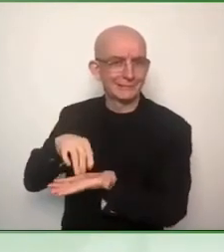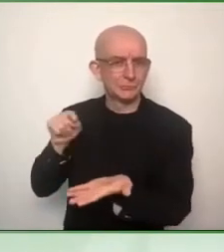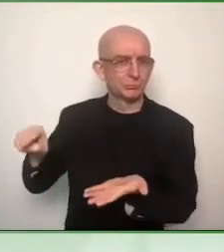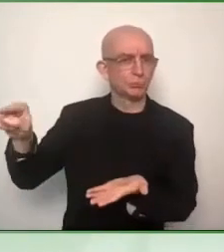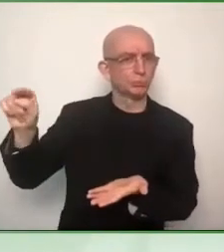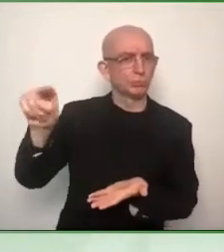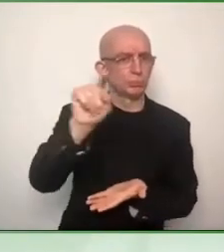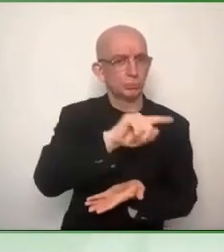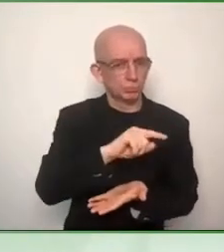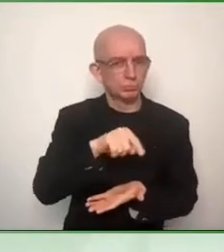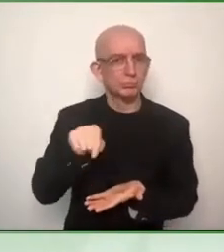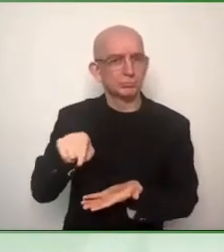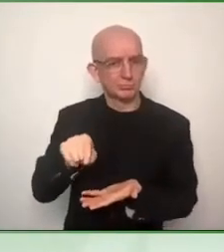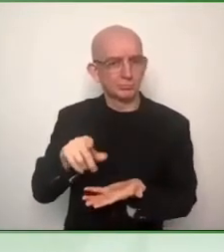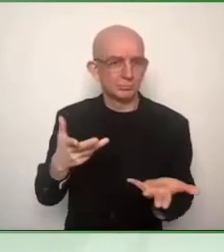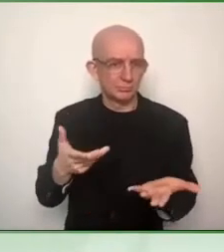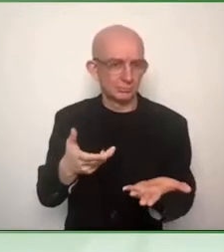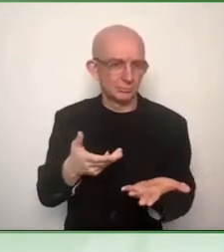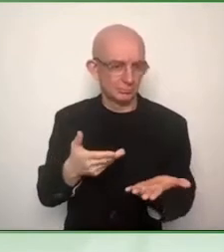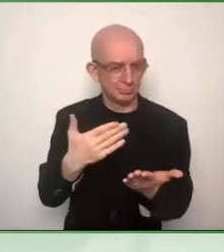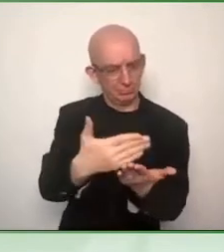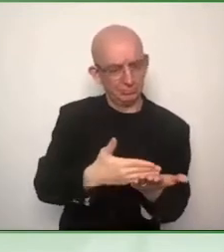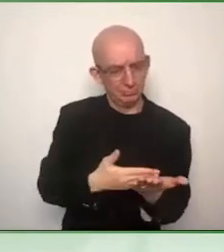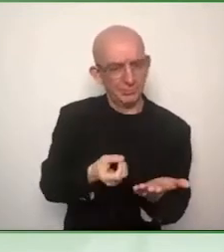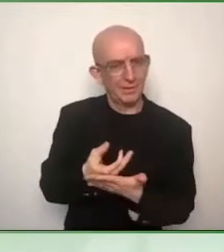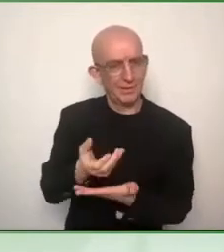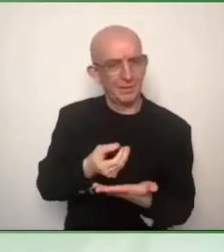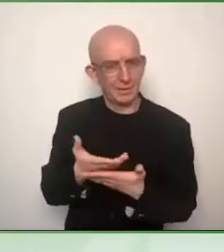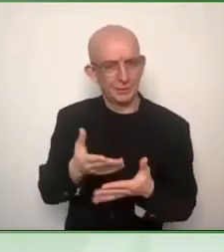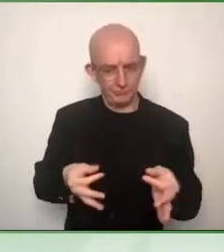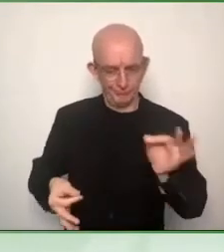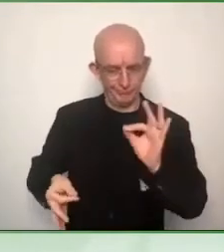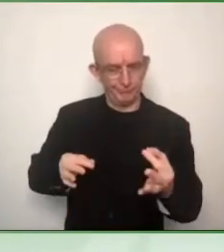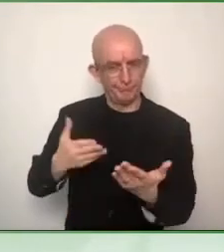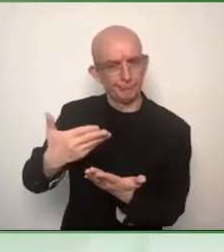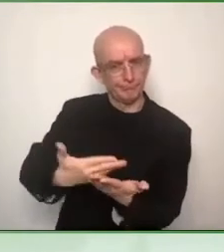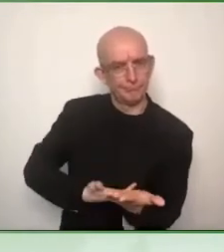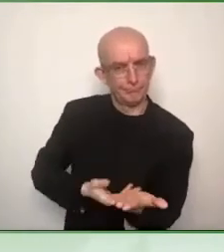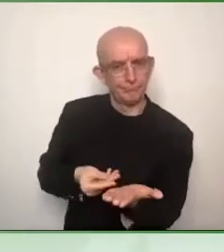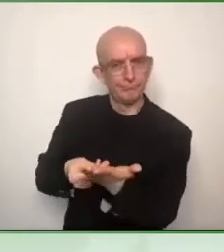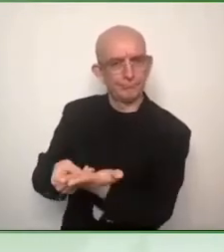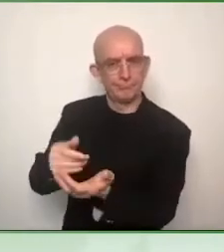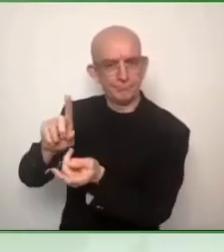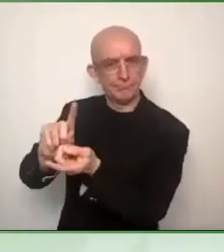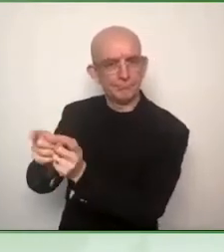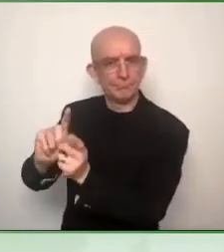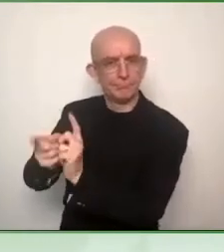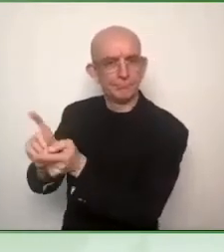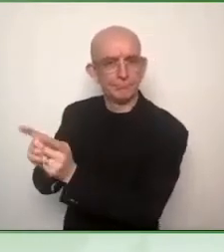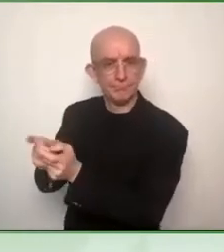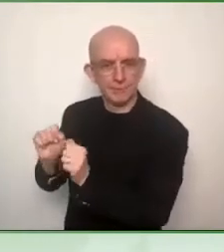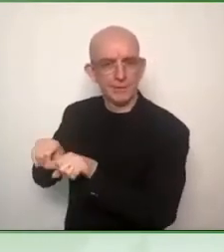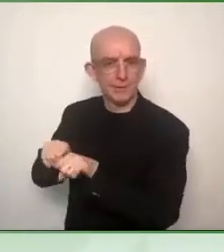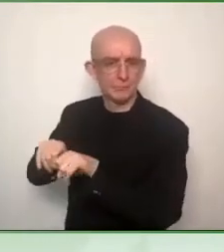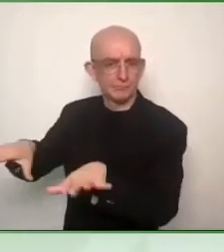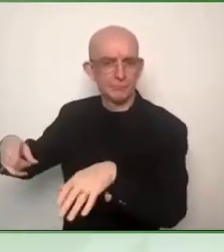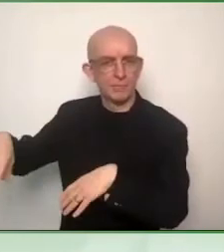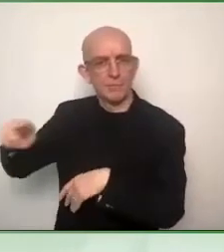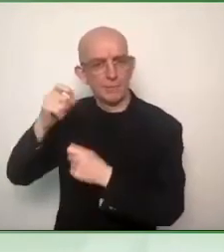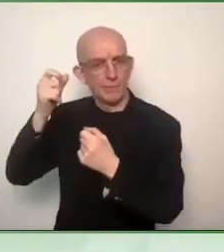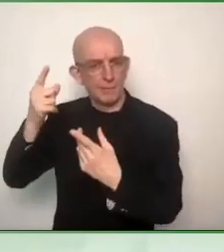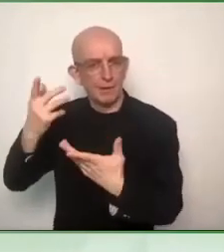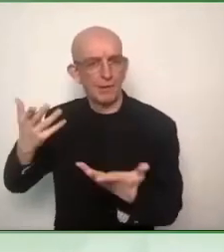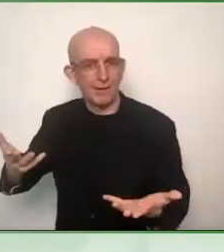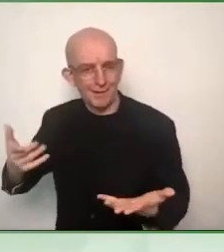be considered to be accessible. Thank you. So over to you, Shadi. I think standardization is very